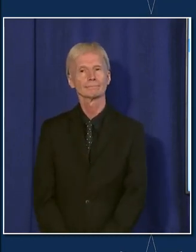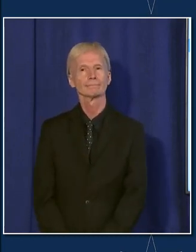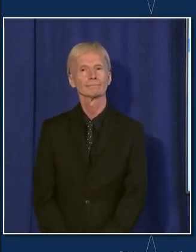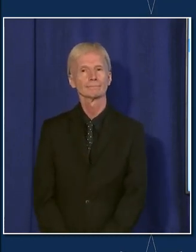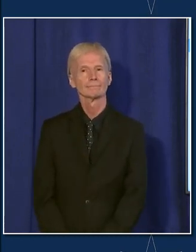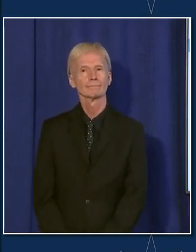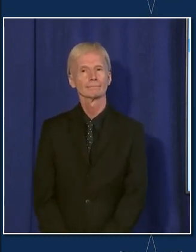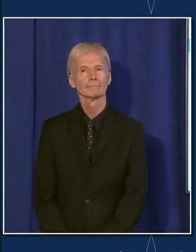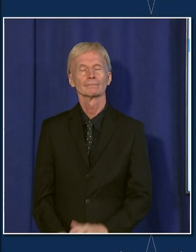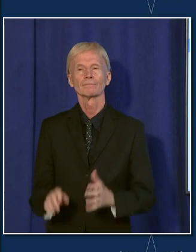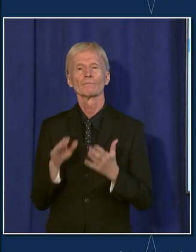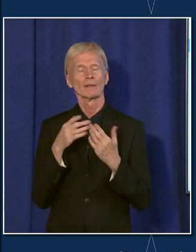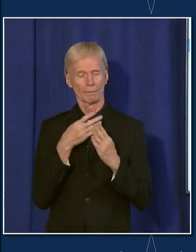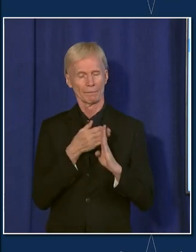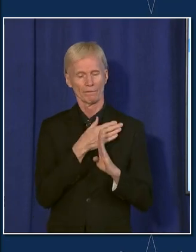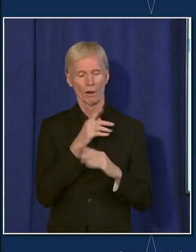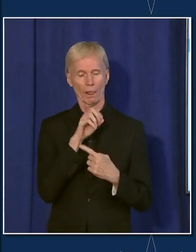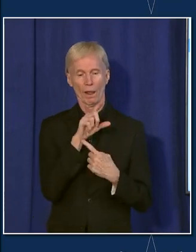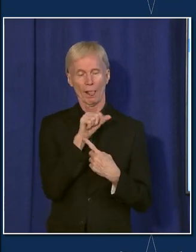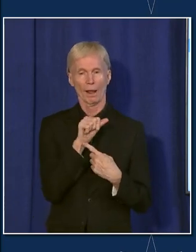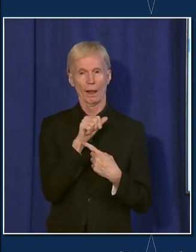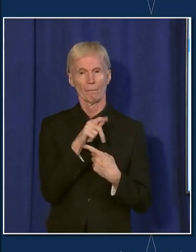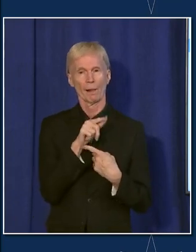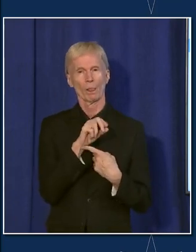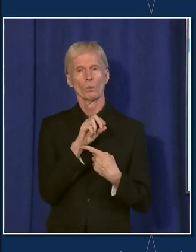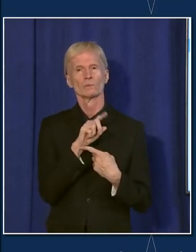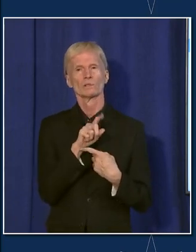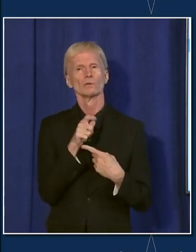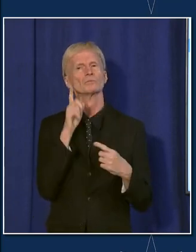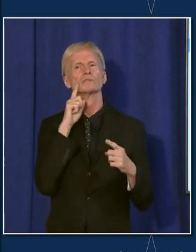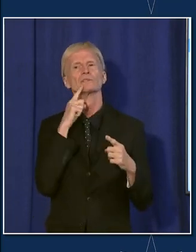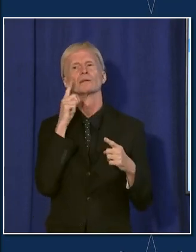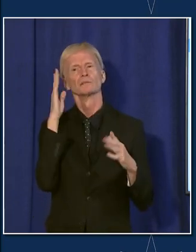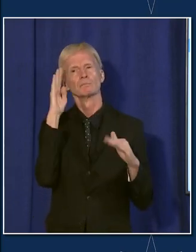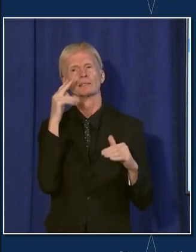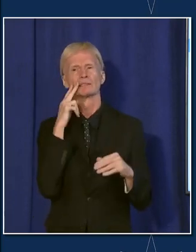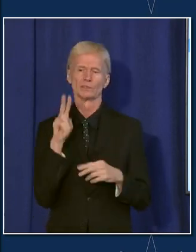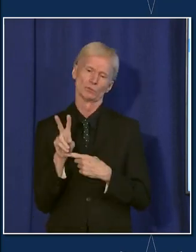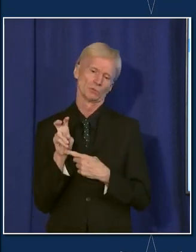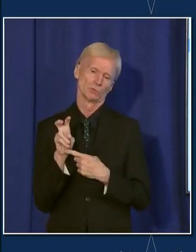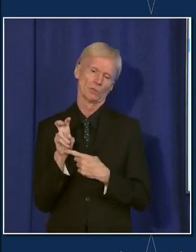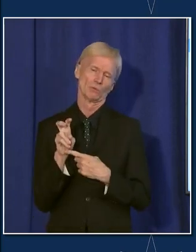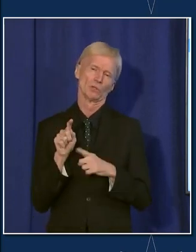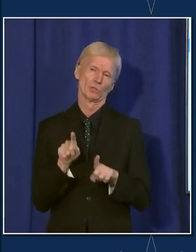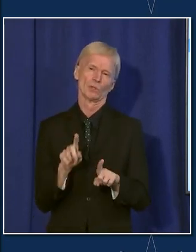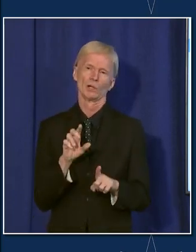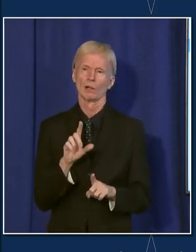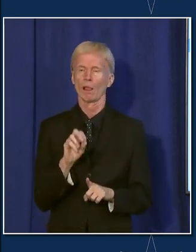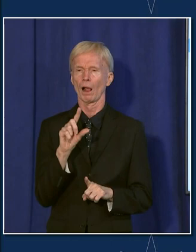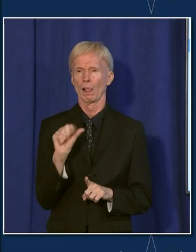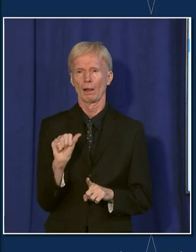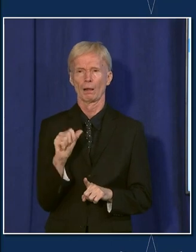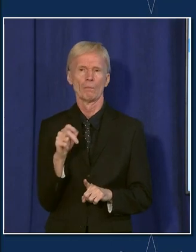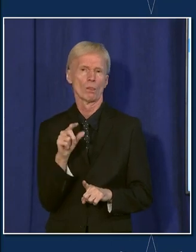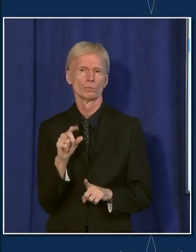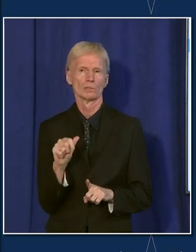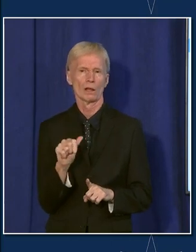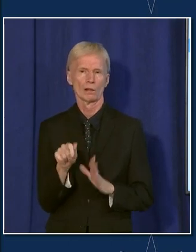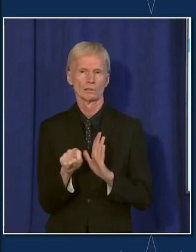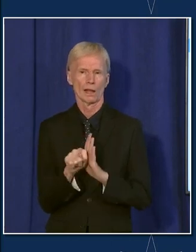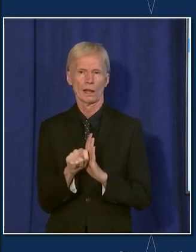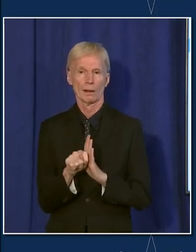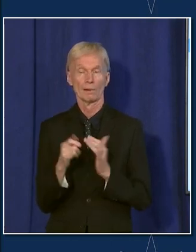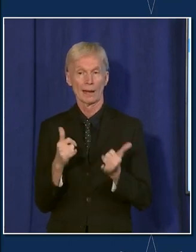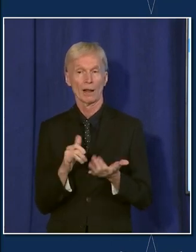Before, after Lollapalooza, you said you expected to see about 200 cases tied to Lollapalooza. How many cases do you expect to see with